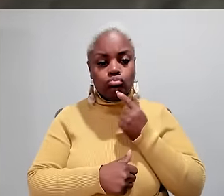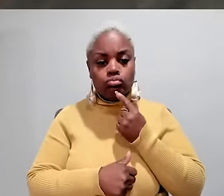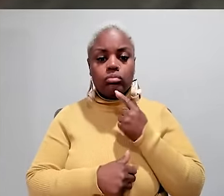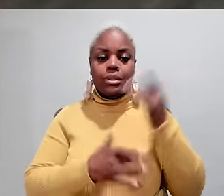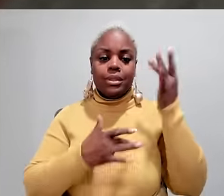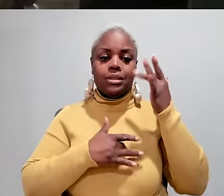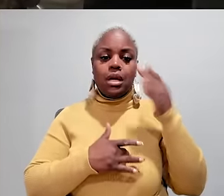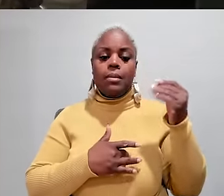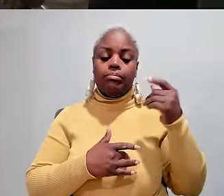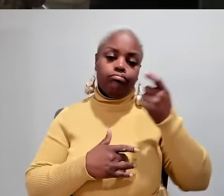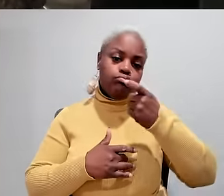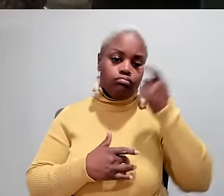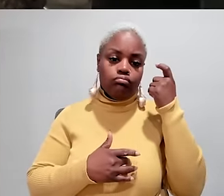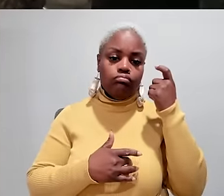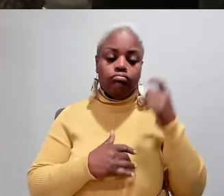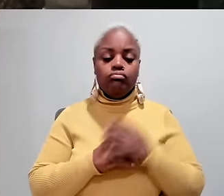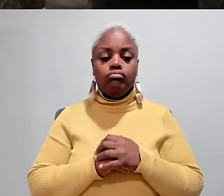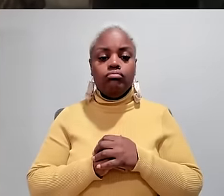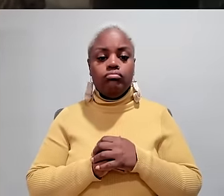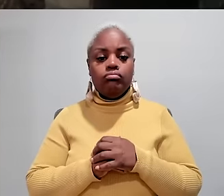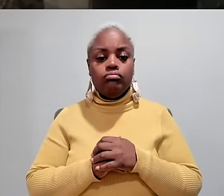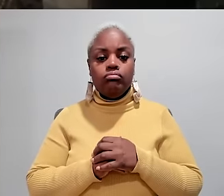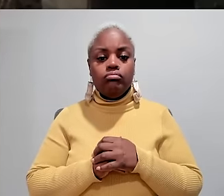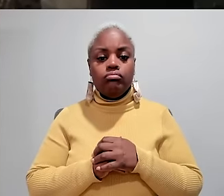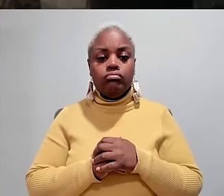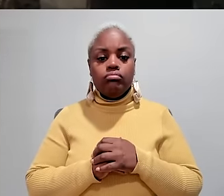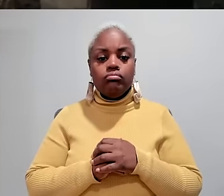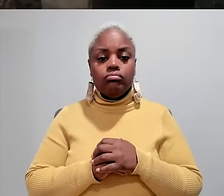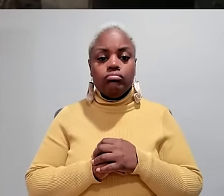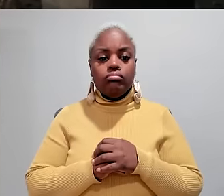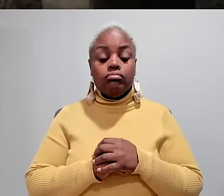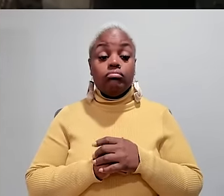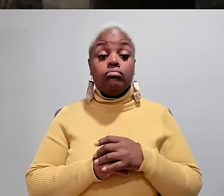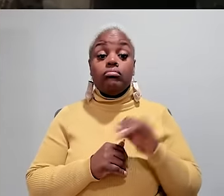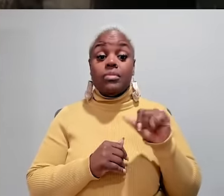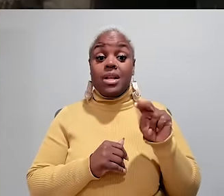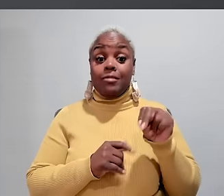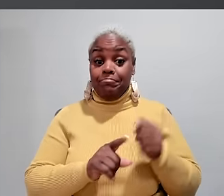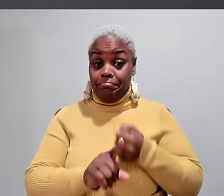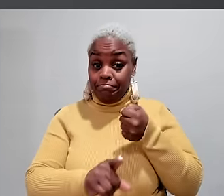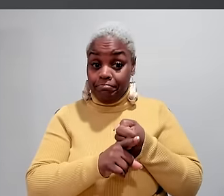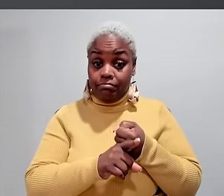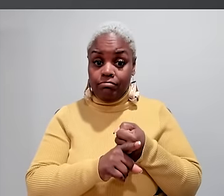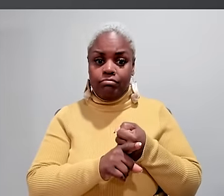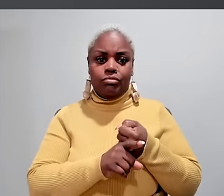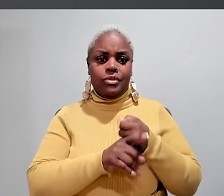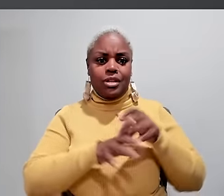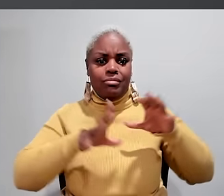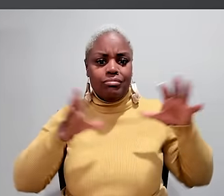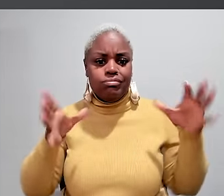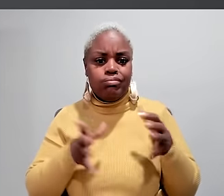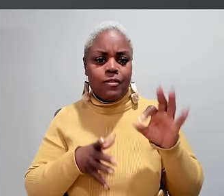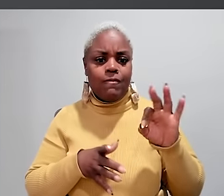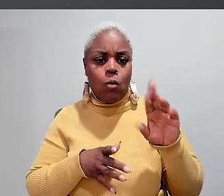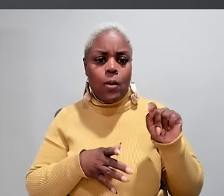Vietnam veteran with critical illnesses and post-traumatic stress disorder. As Ian approached, the